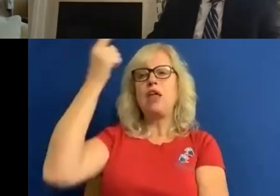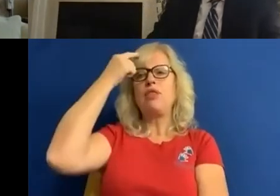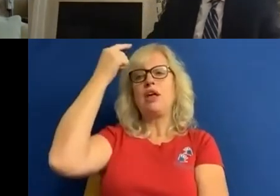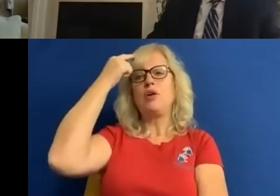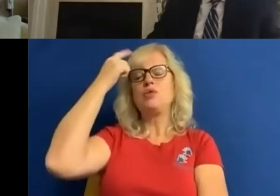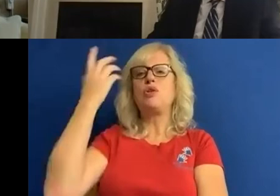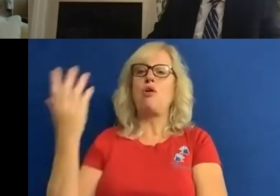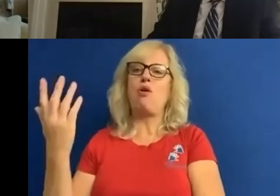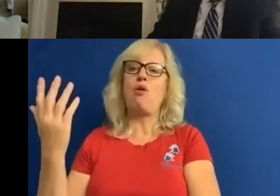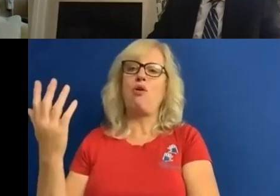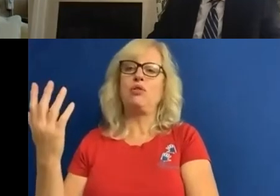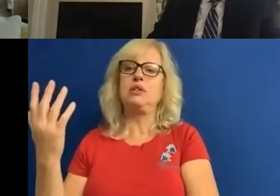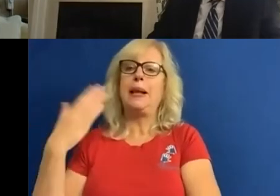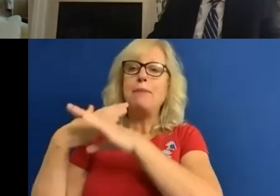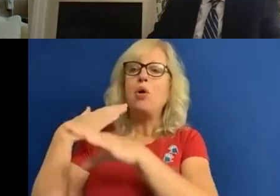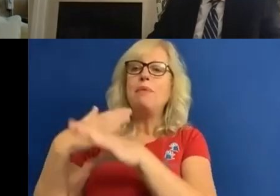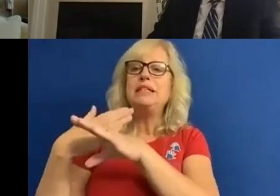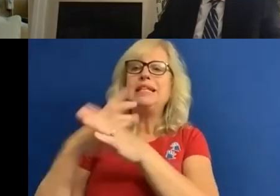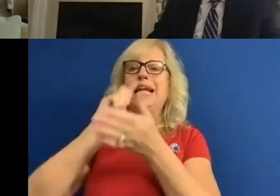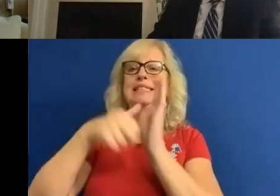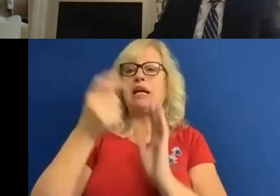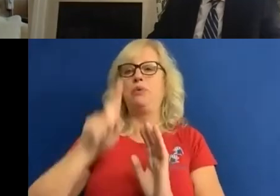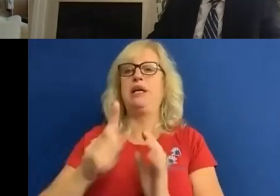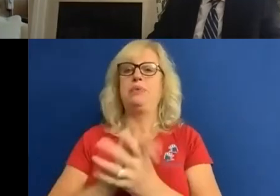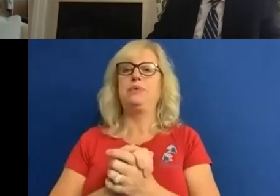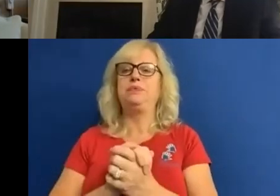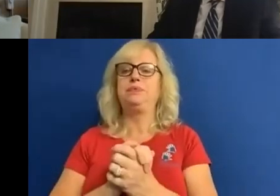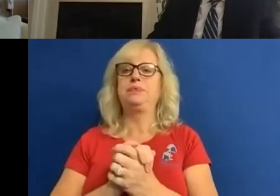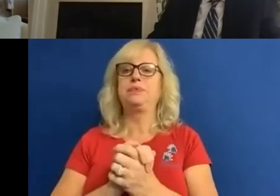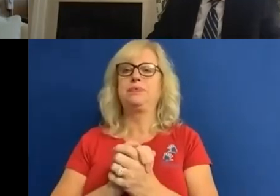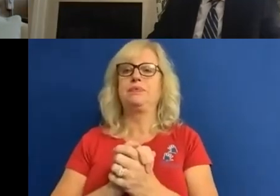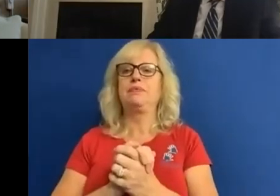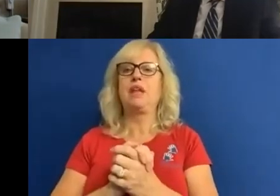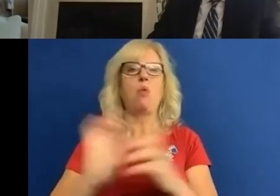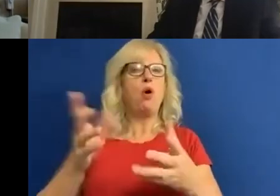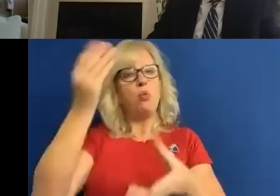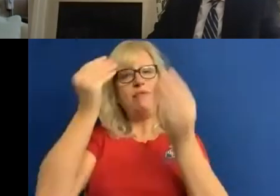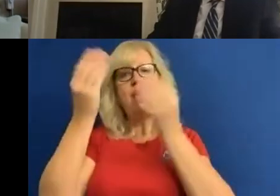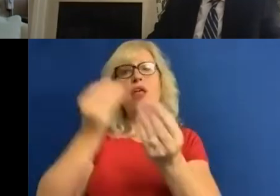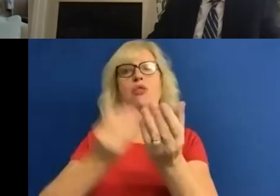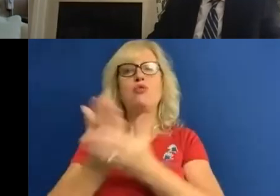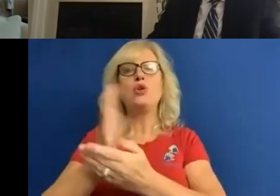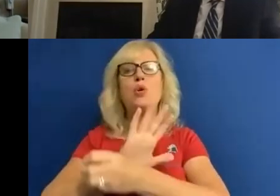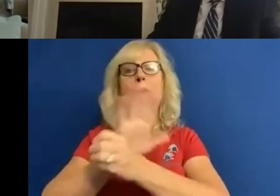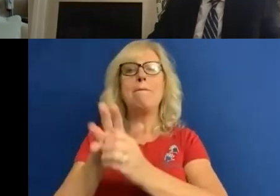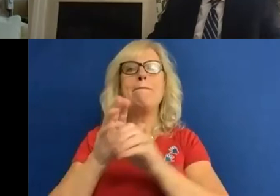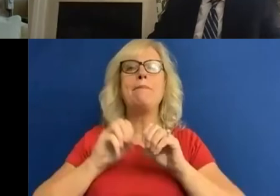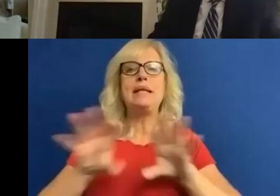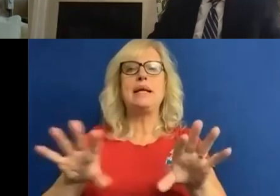employment and disabled people and how what we've learned really through the pandemic chain.